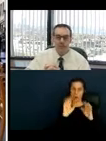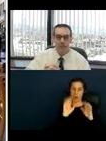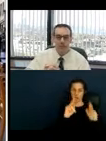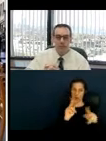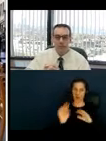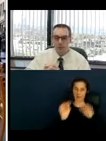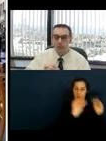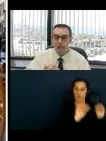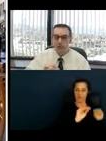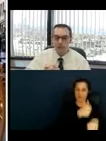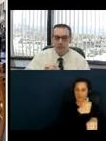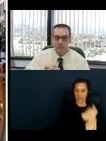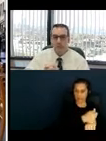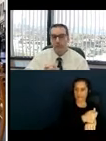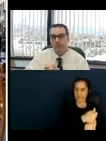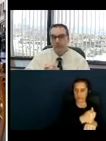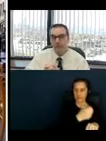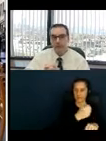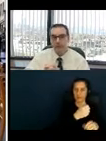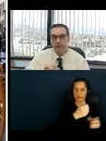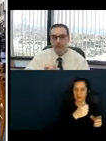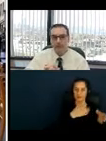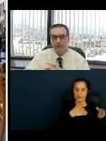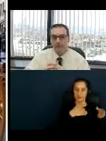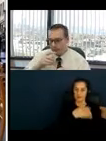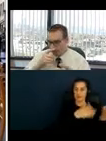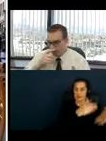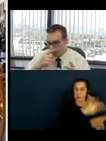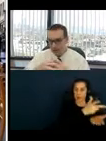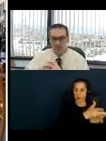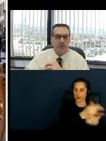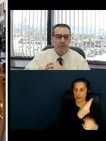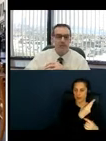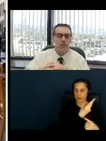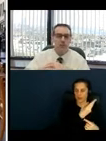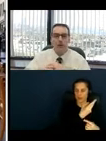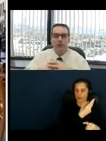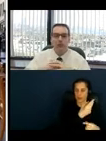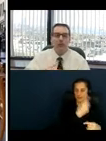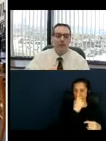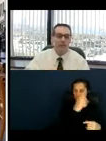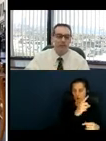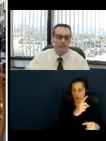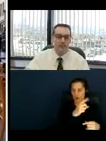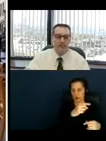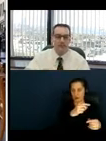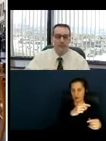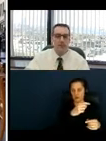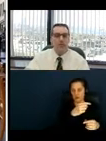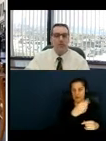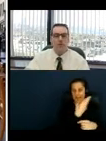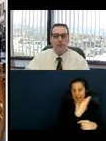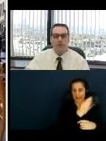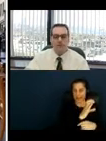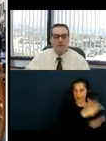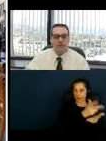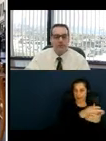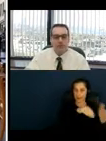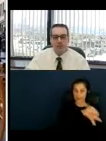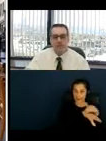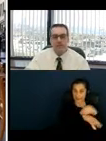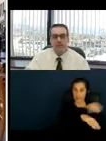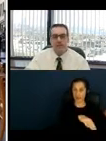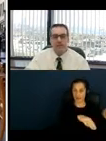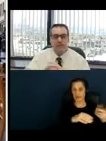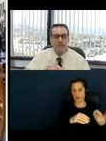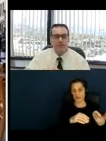space or close to those would be needed. And for quick consideration, you'd want to relocate those spaces to where there's sufficient